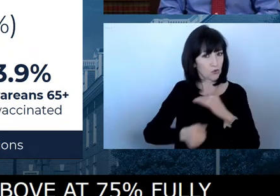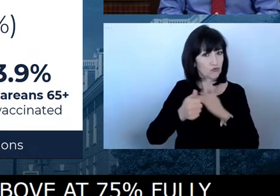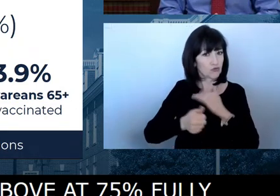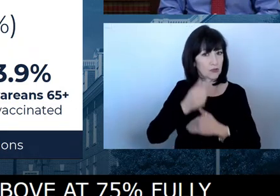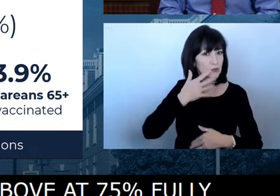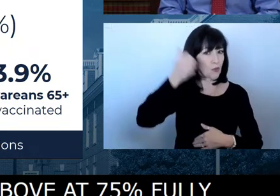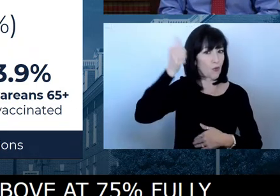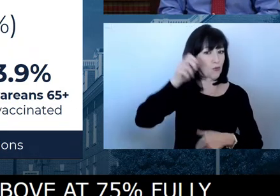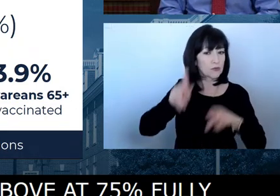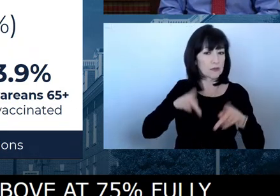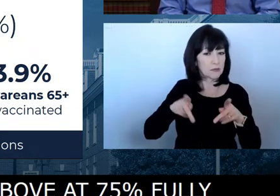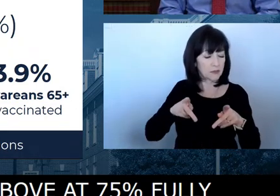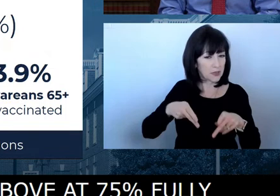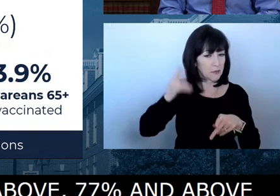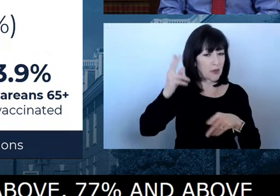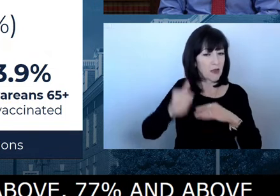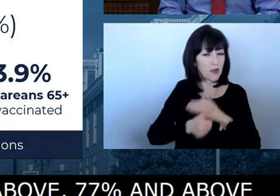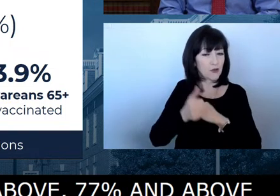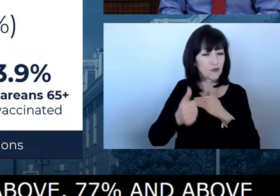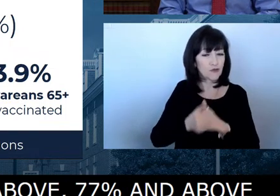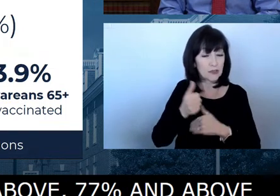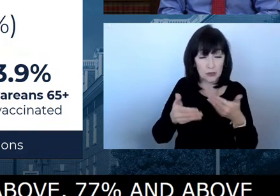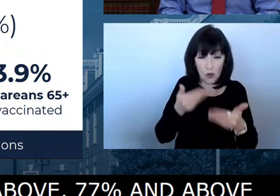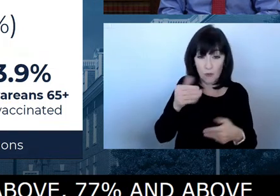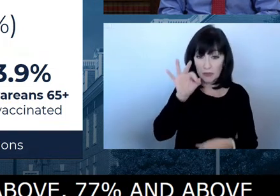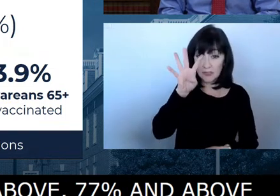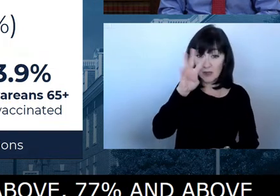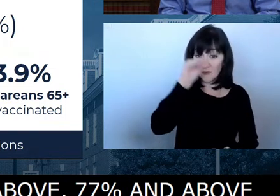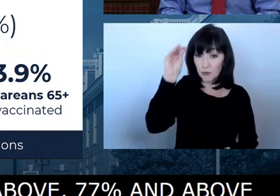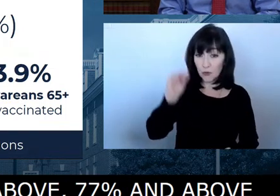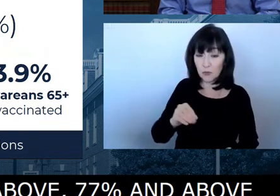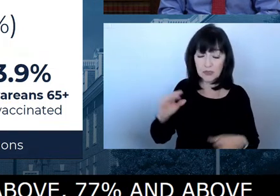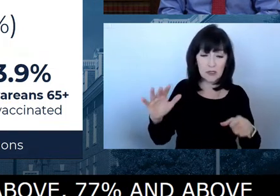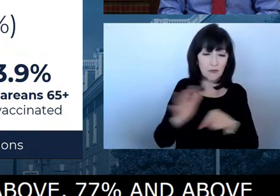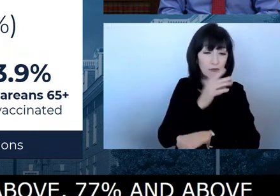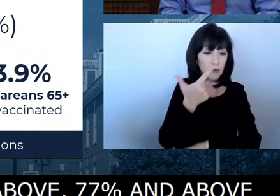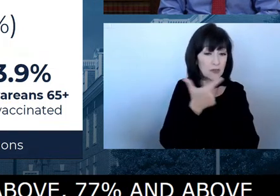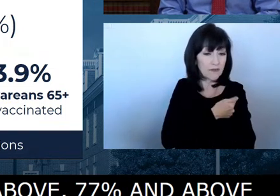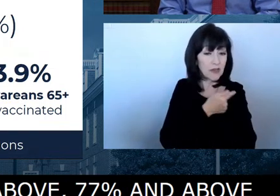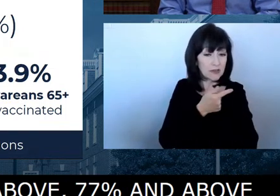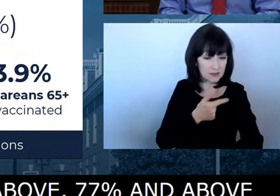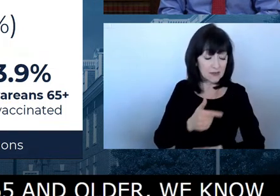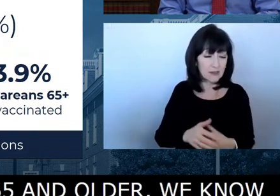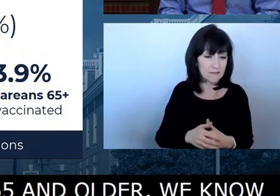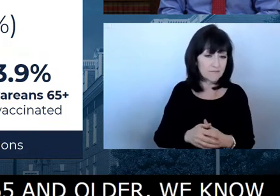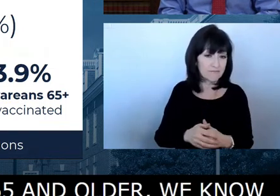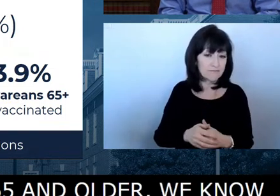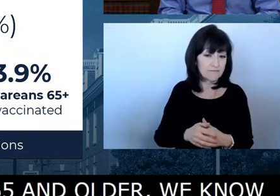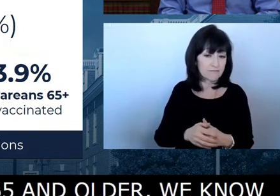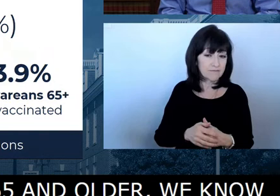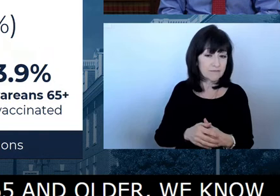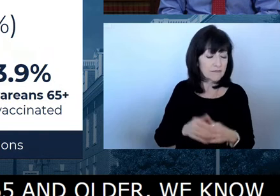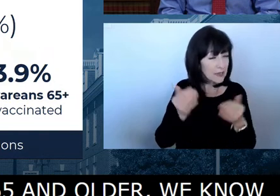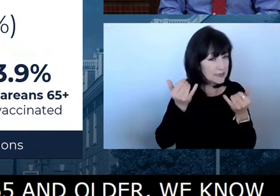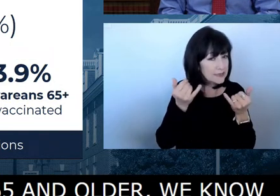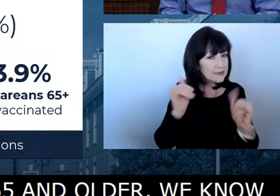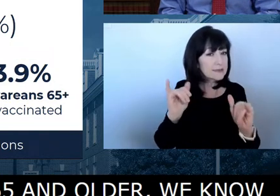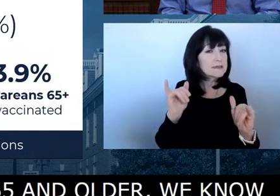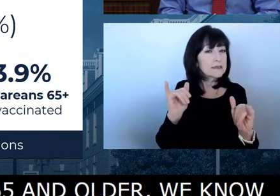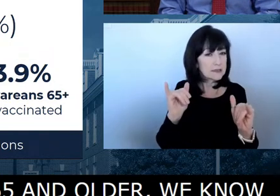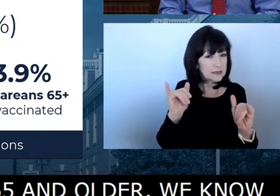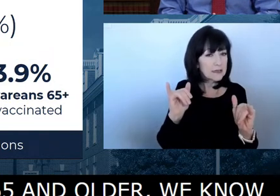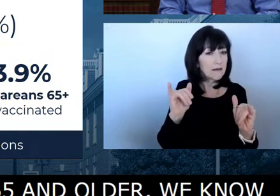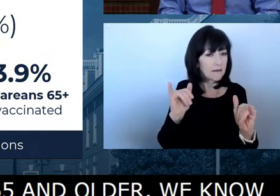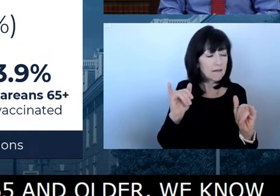94% fully vaccinated. And it's still a significant amount, a